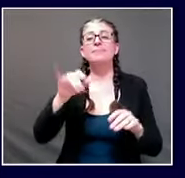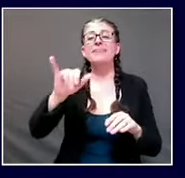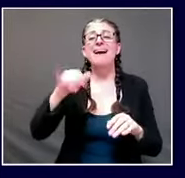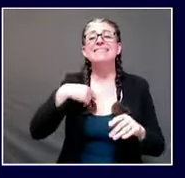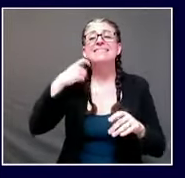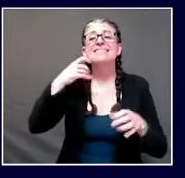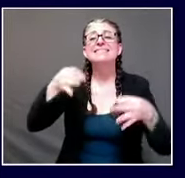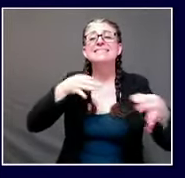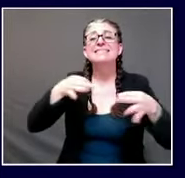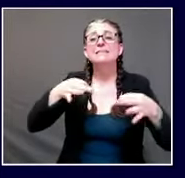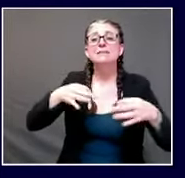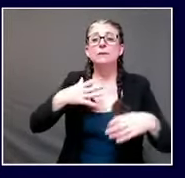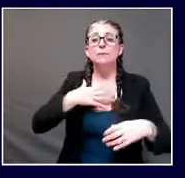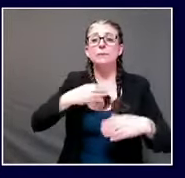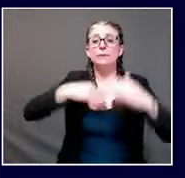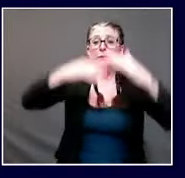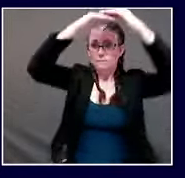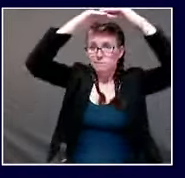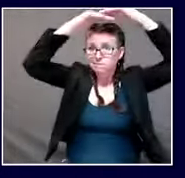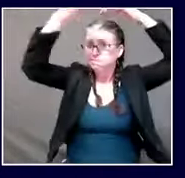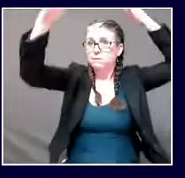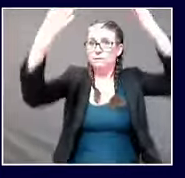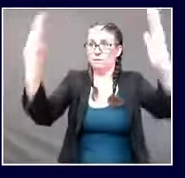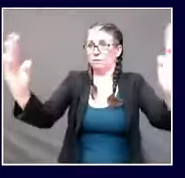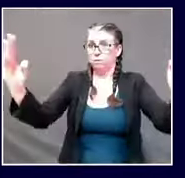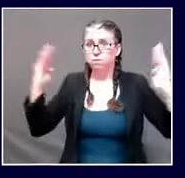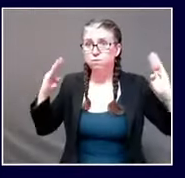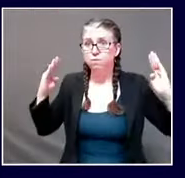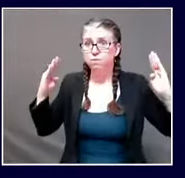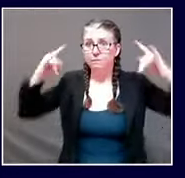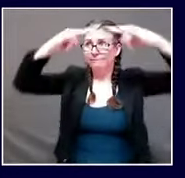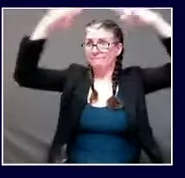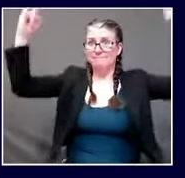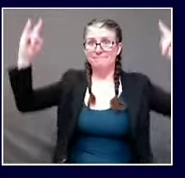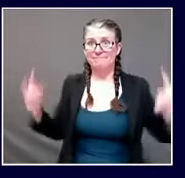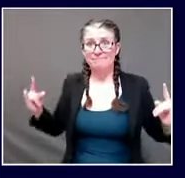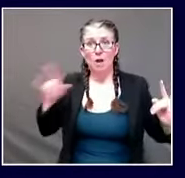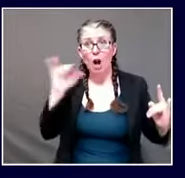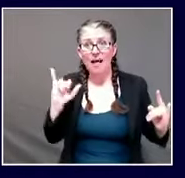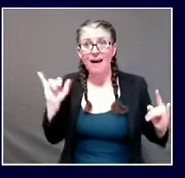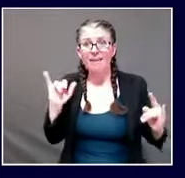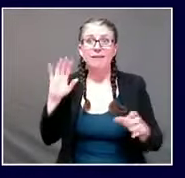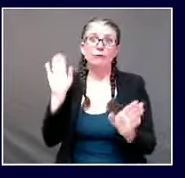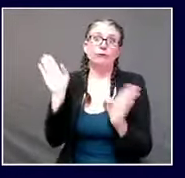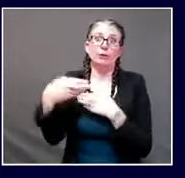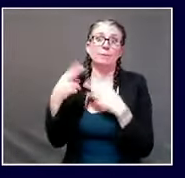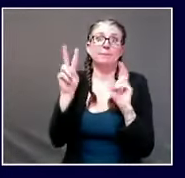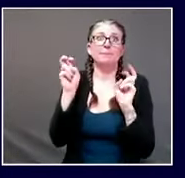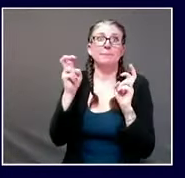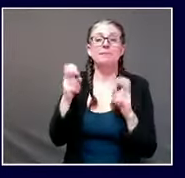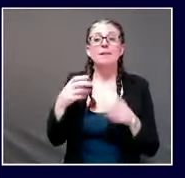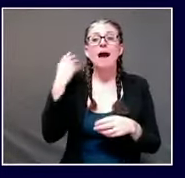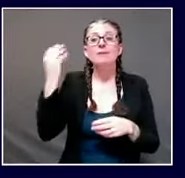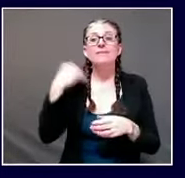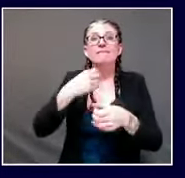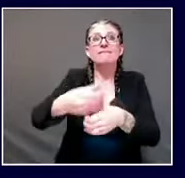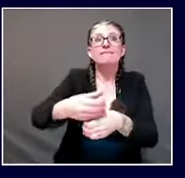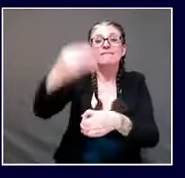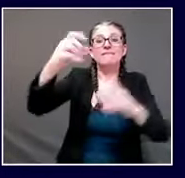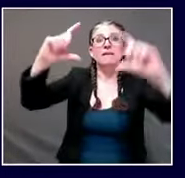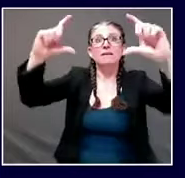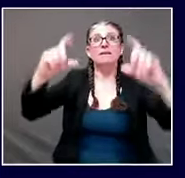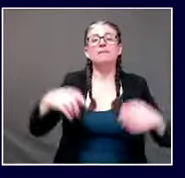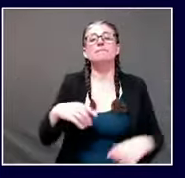epidemiological perspective we really have to think hard about how much protection is afforded when a structure has four walls and a roof